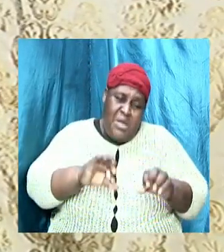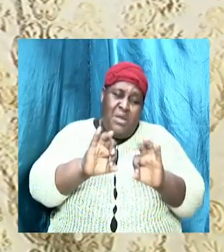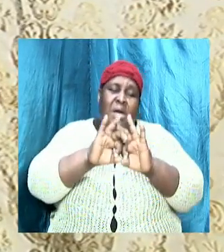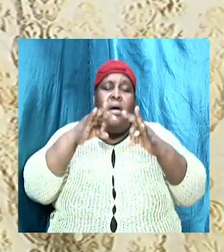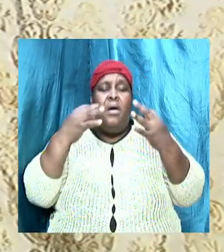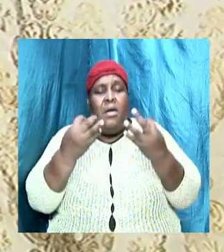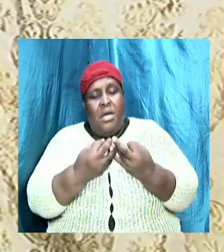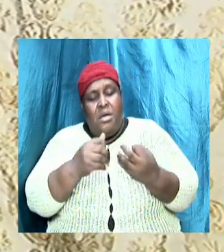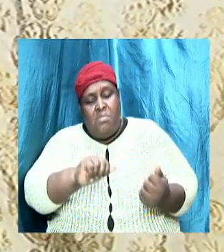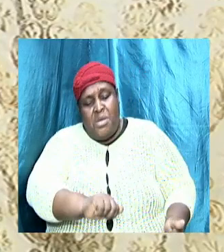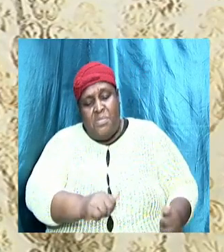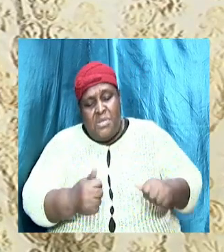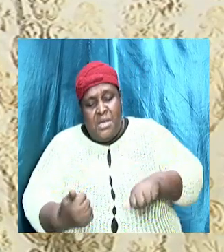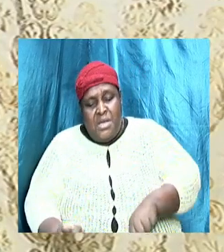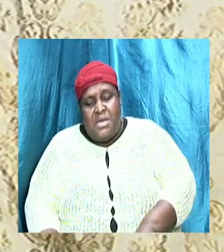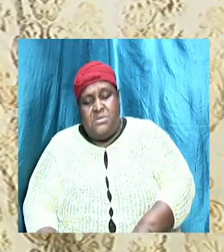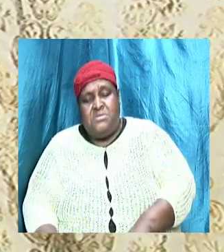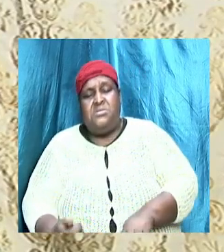and baptized them.